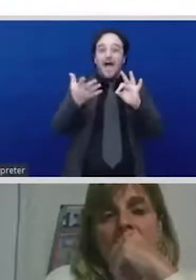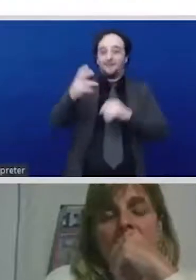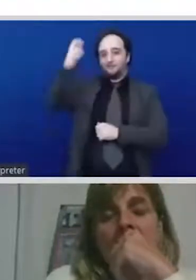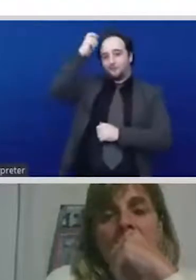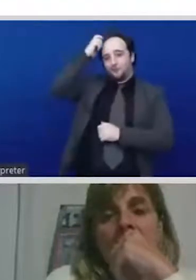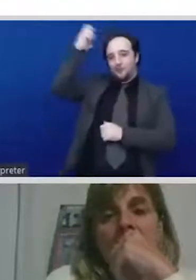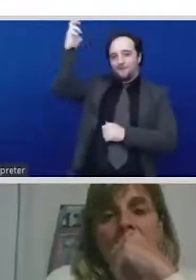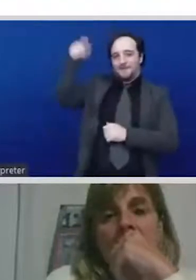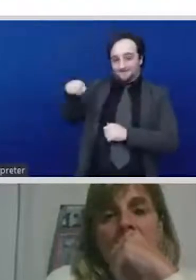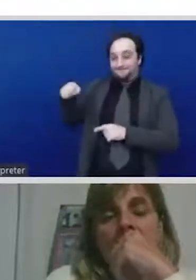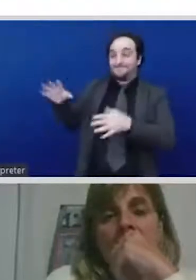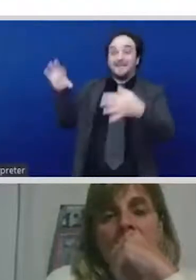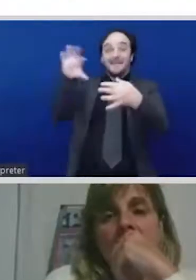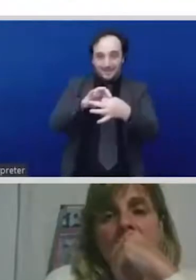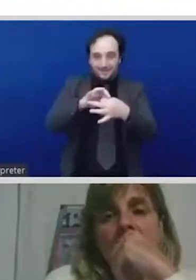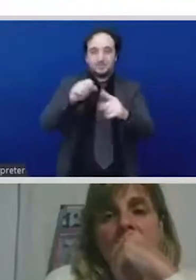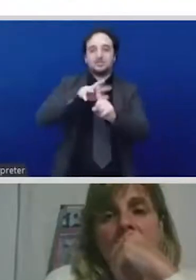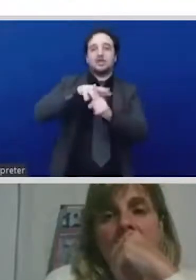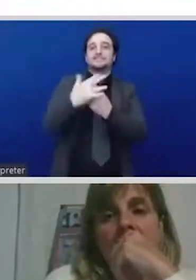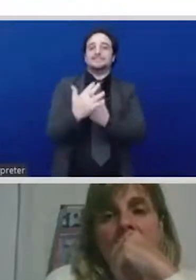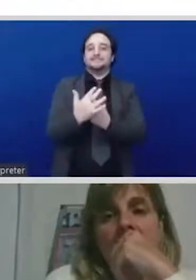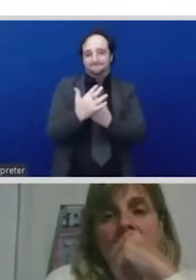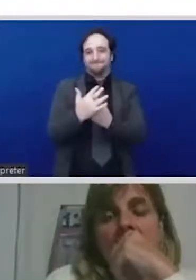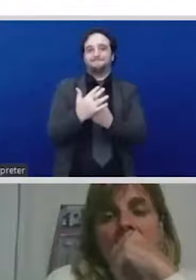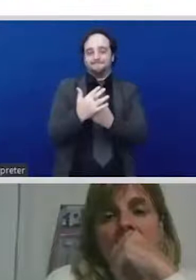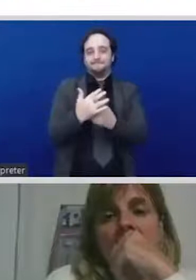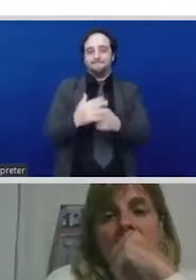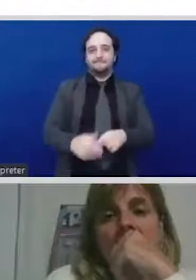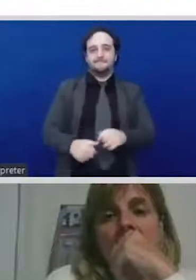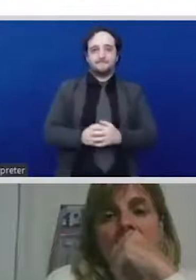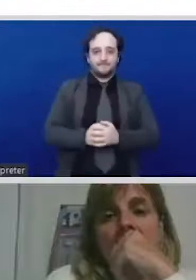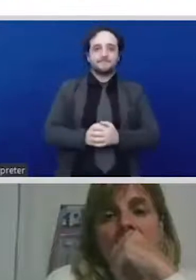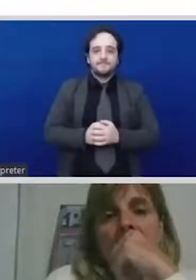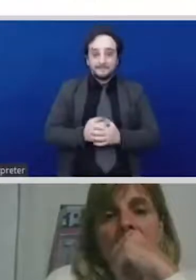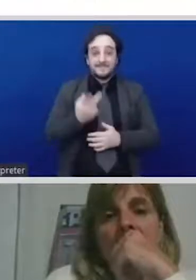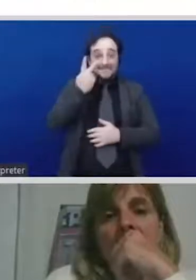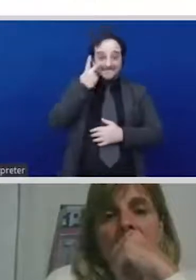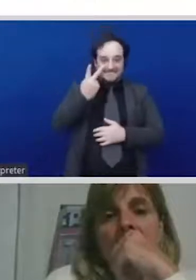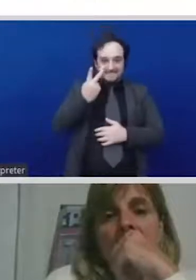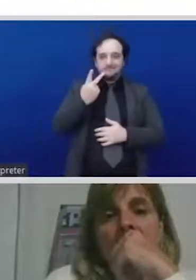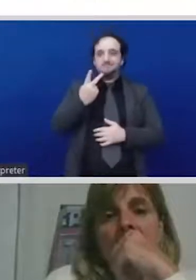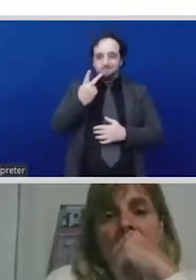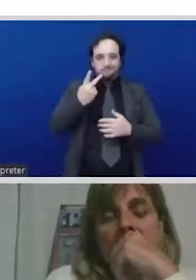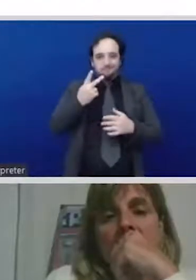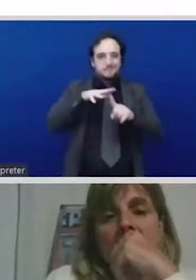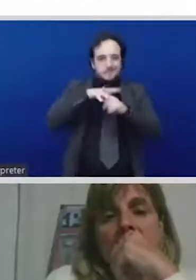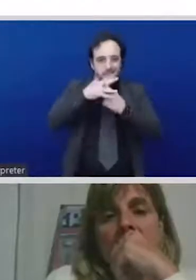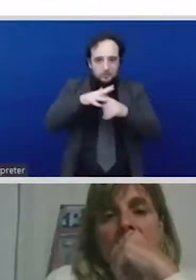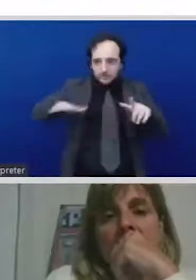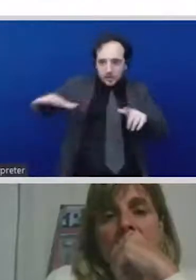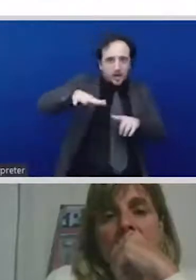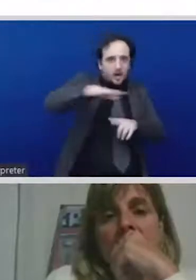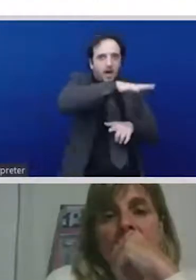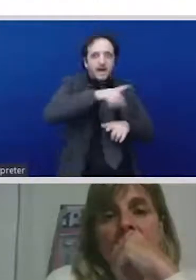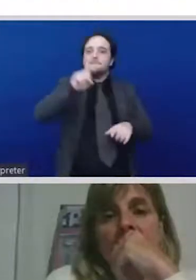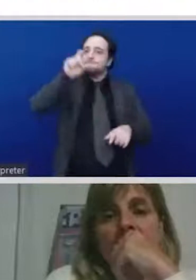access to care and that those who provide it are treated with respect remunerated recognized as workers so I